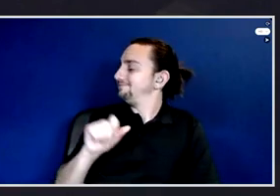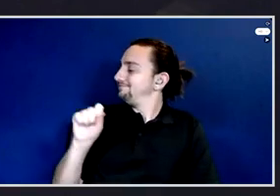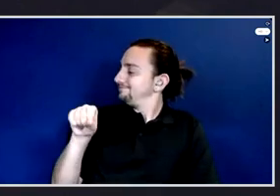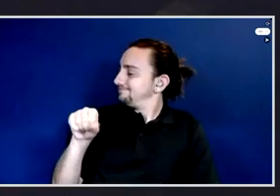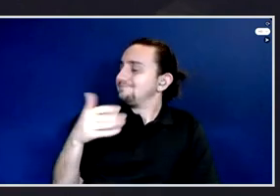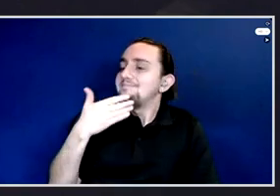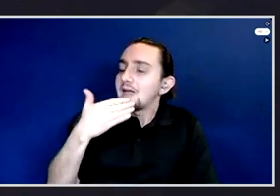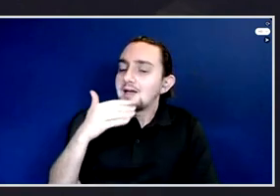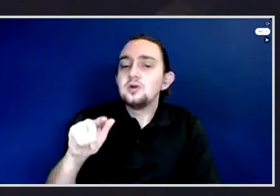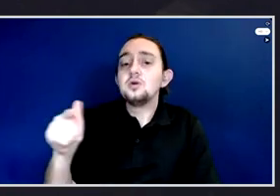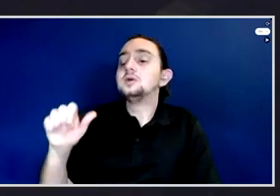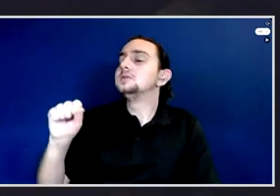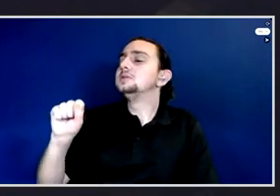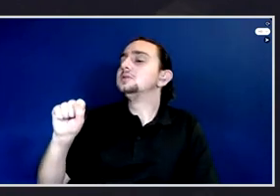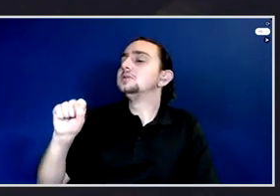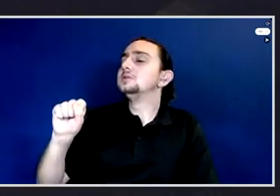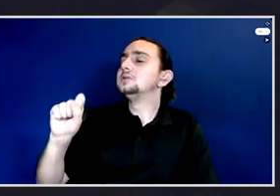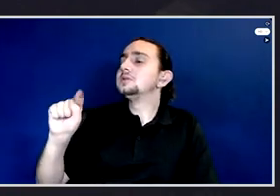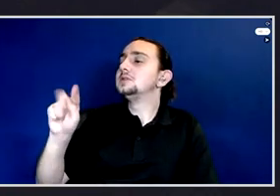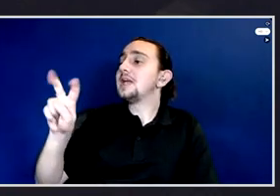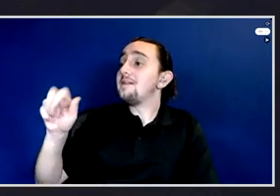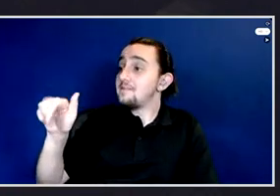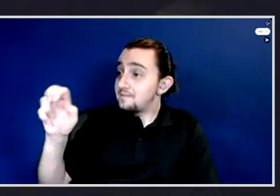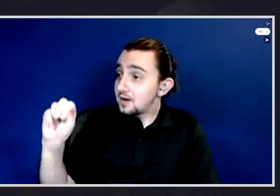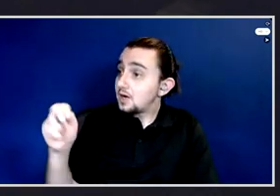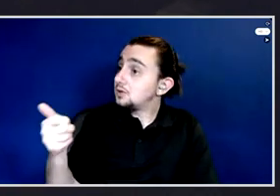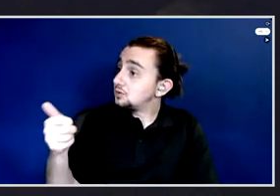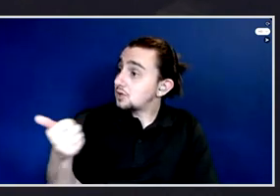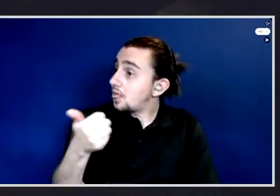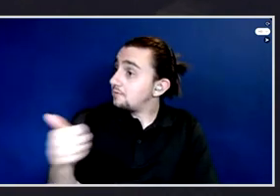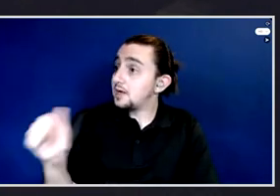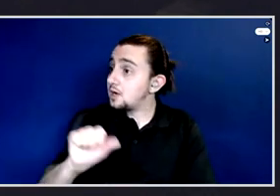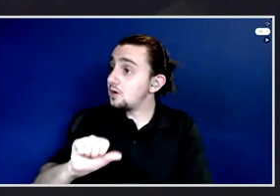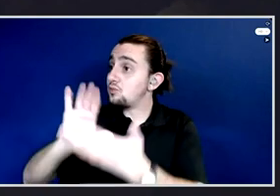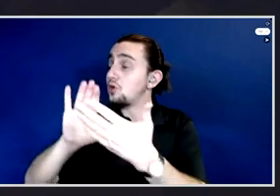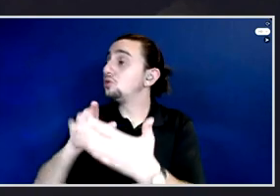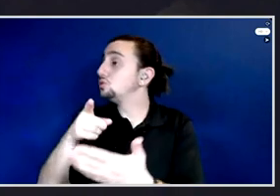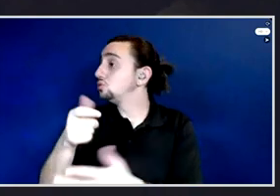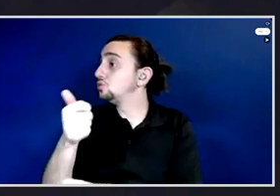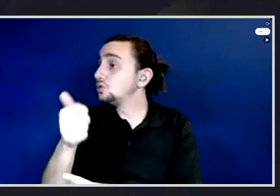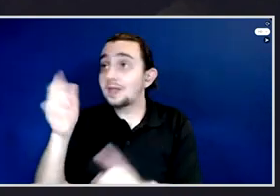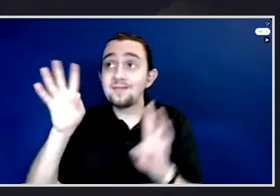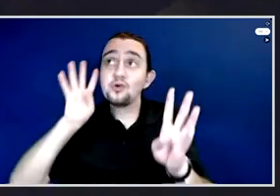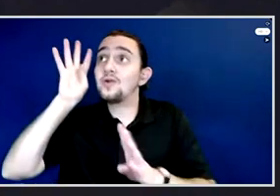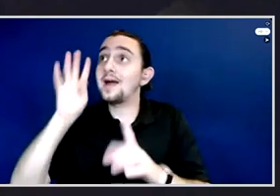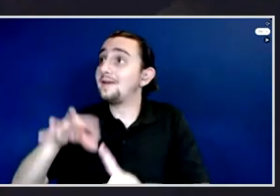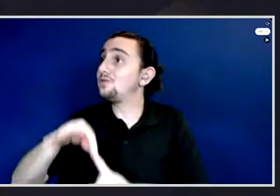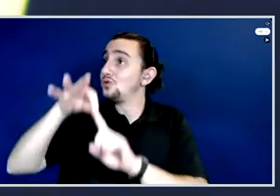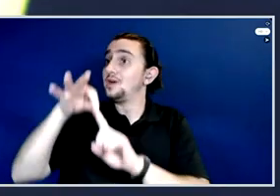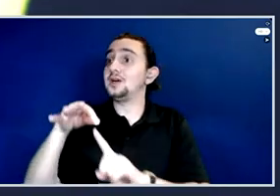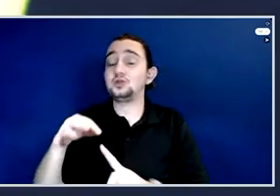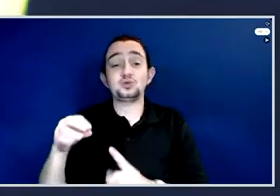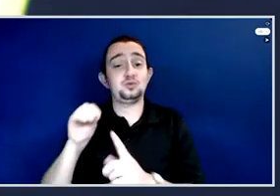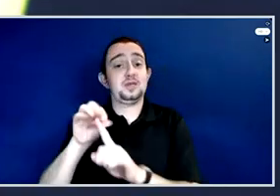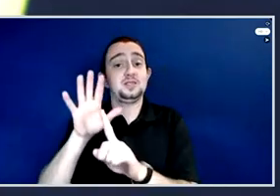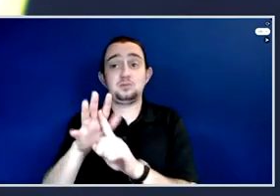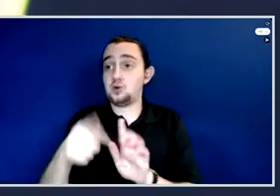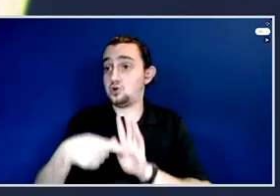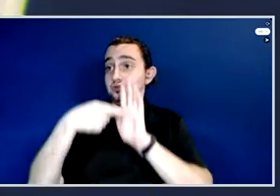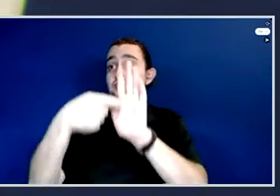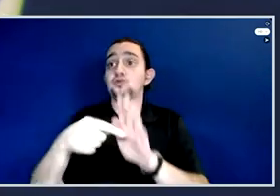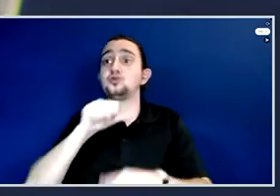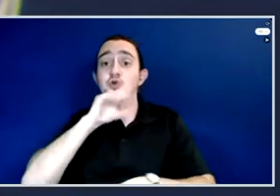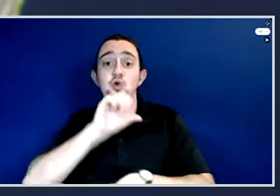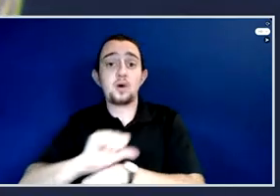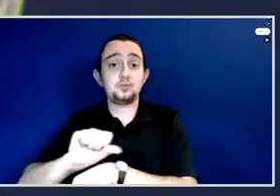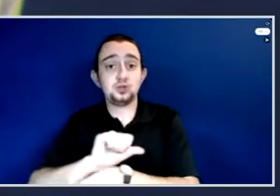that you've taken to exposing corruption? Well, in CREK, in my media CREK, but